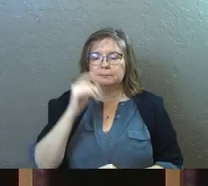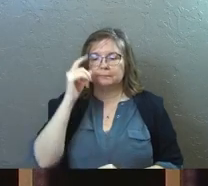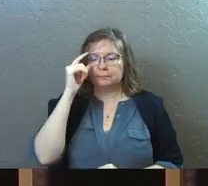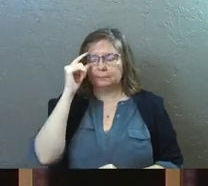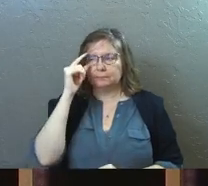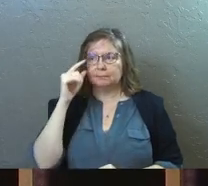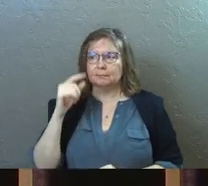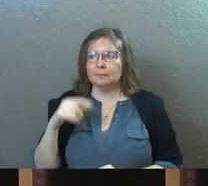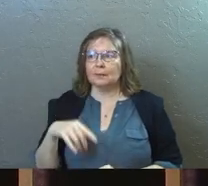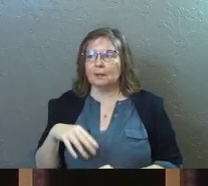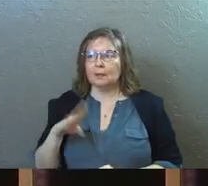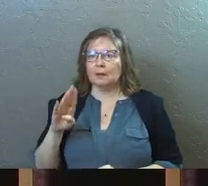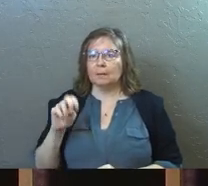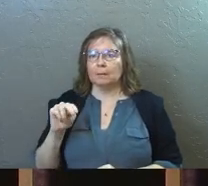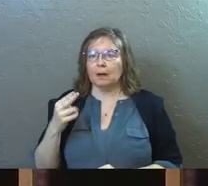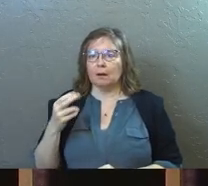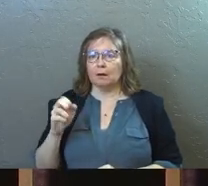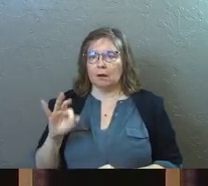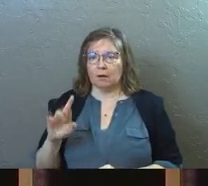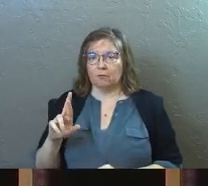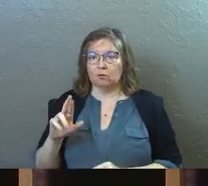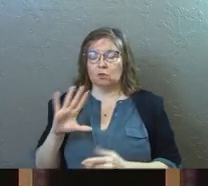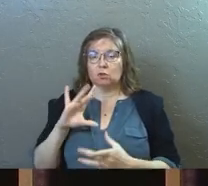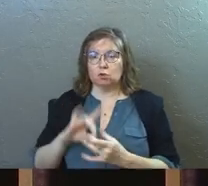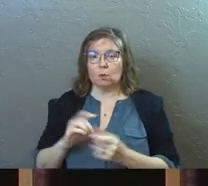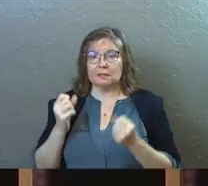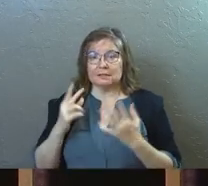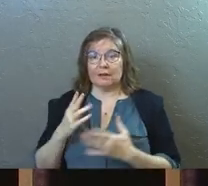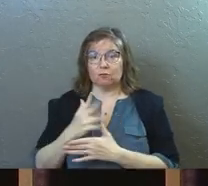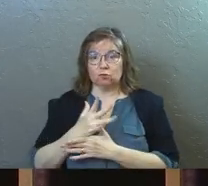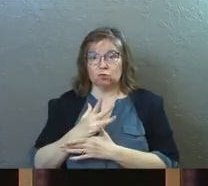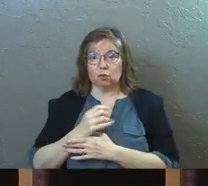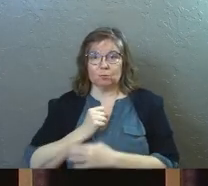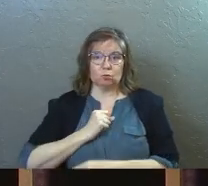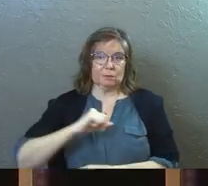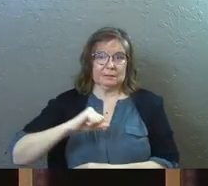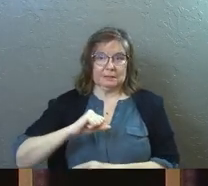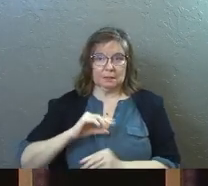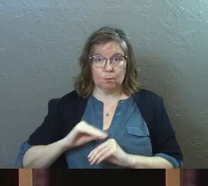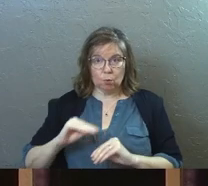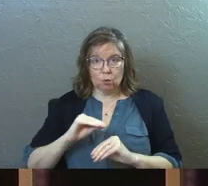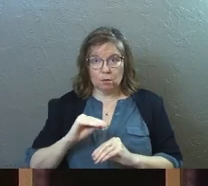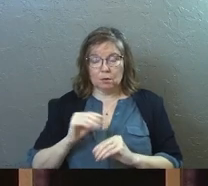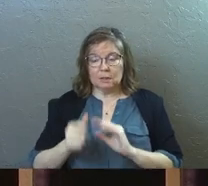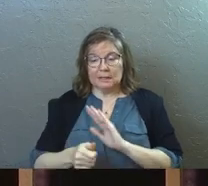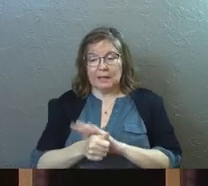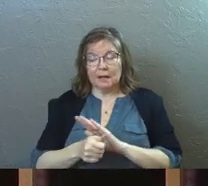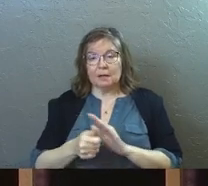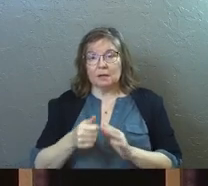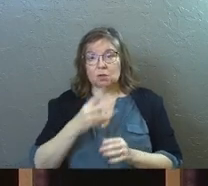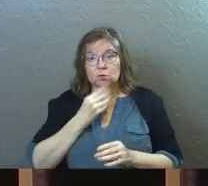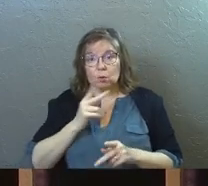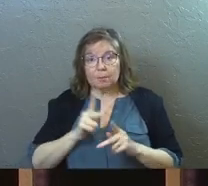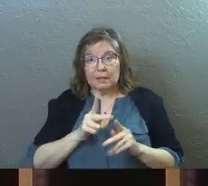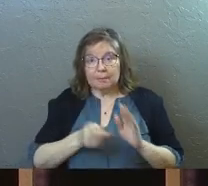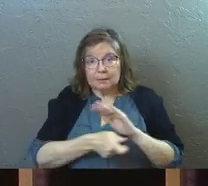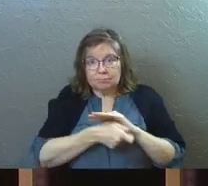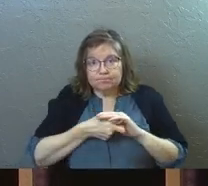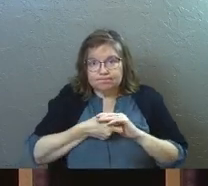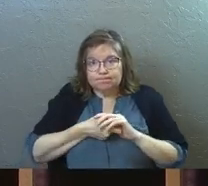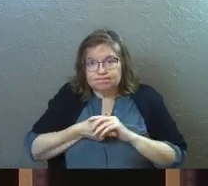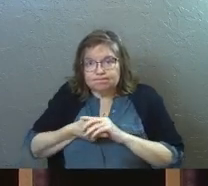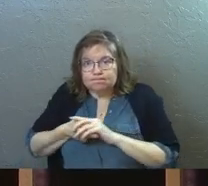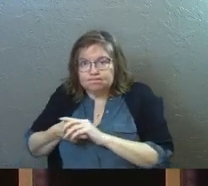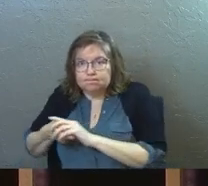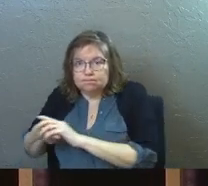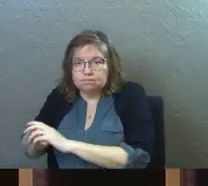He joined, Bonhoeffer joined several German resistance movements, helped smuggle Jewish people out of